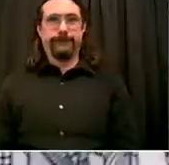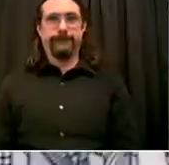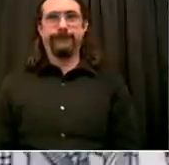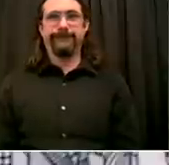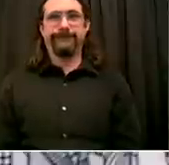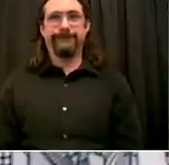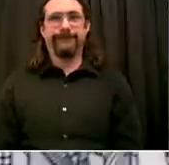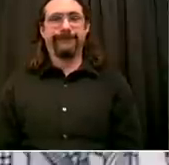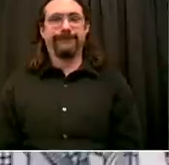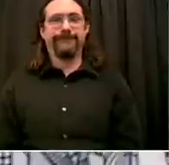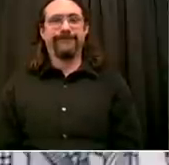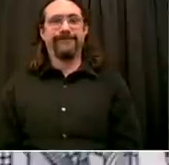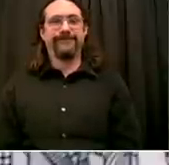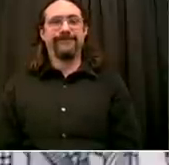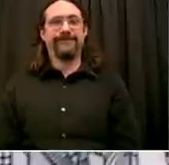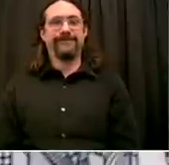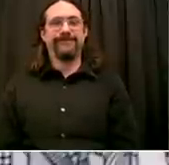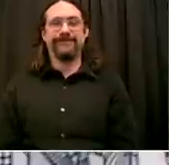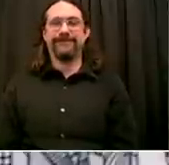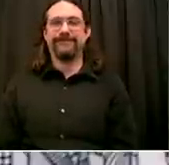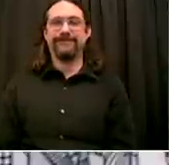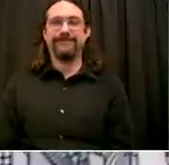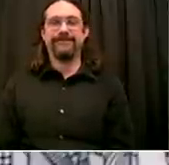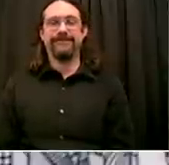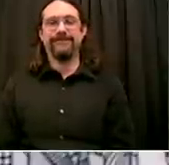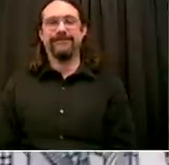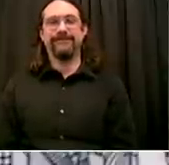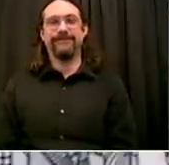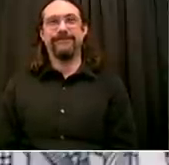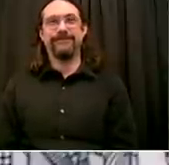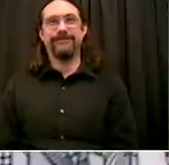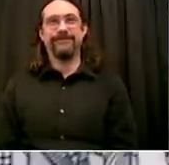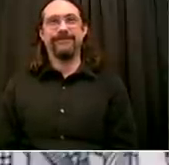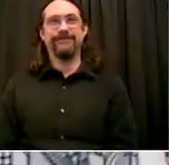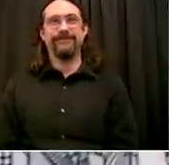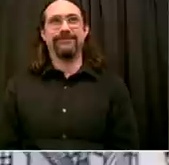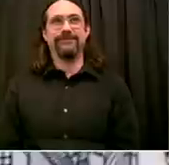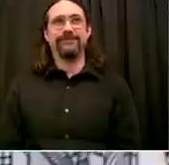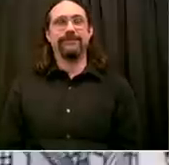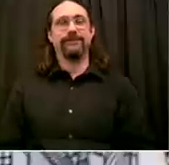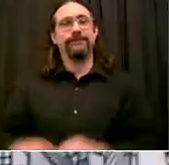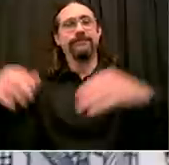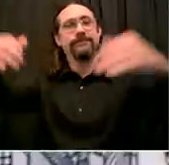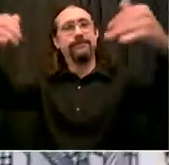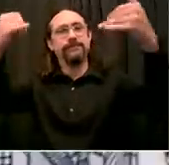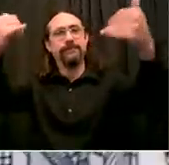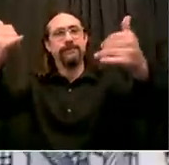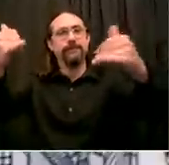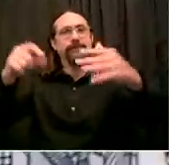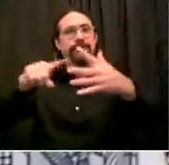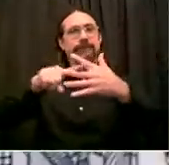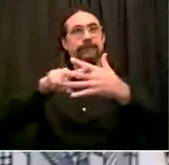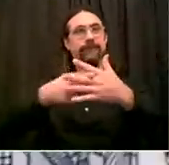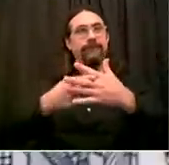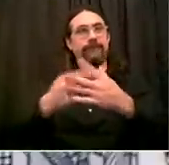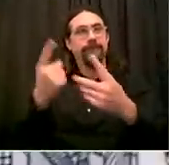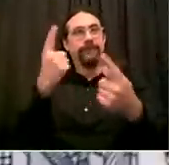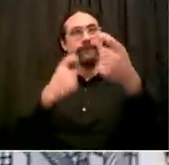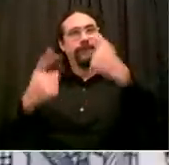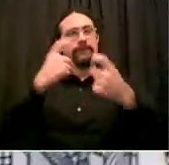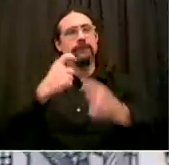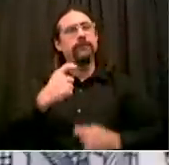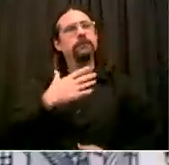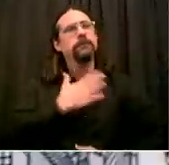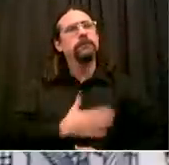With that, let's turn to our colleagues in the media. Please let me know the name and outlet of each journalist. Good morning, all.